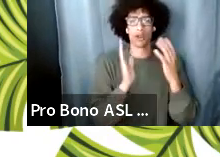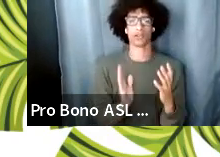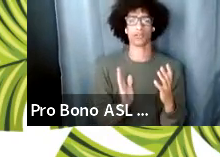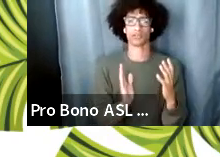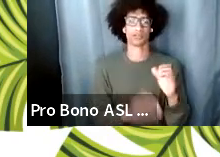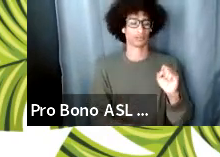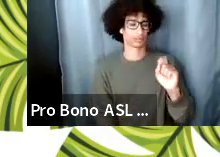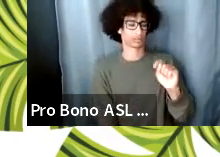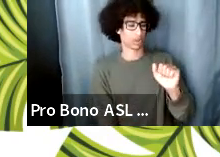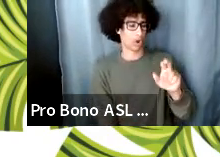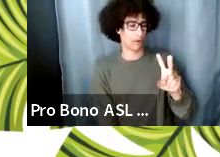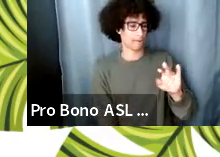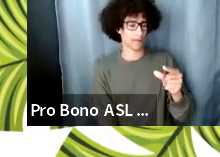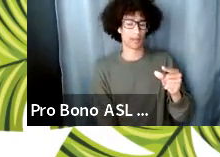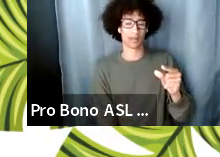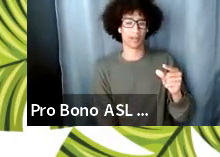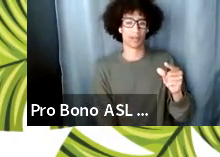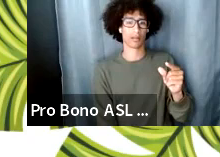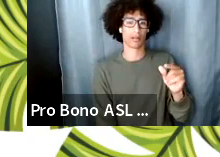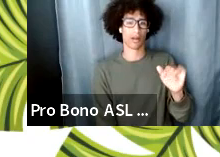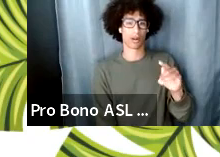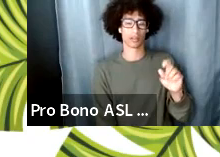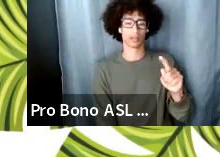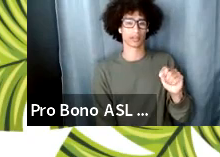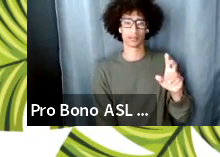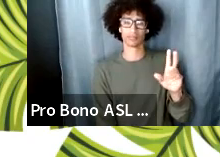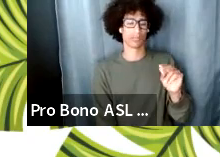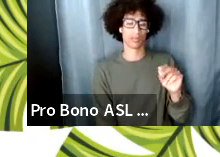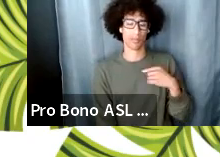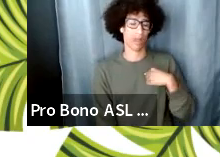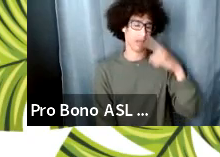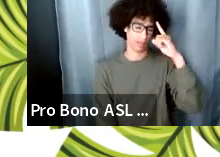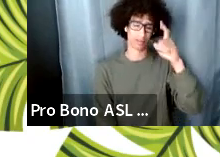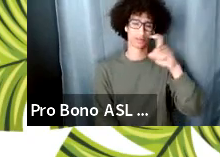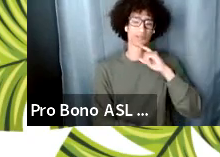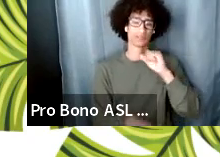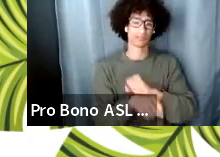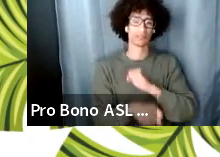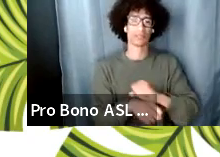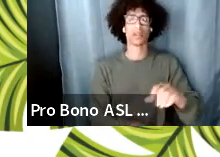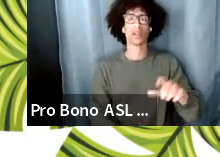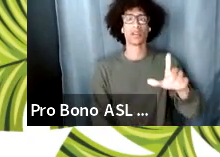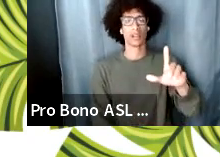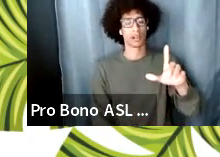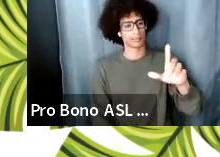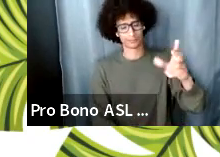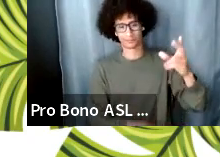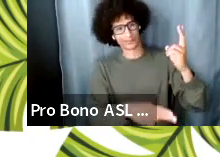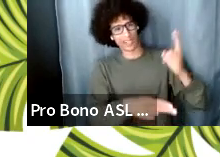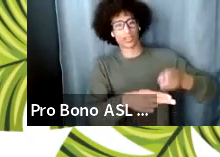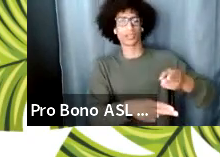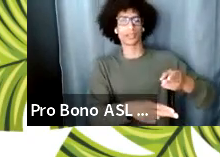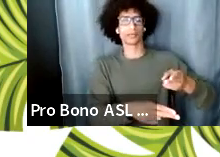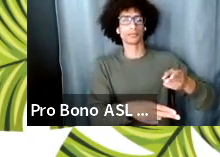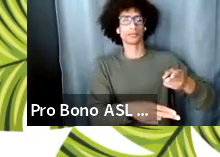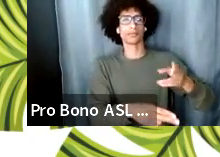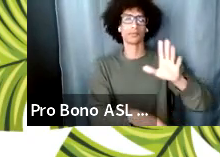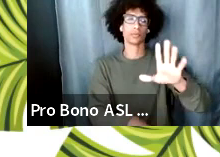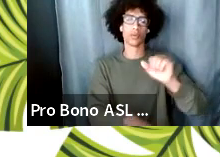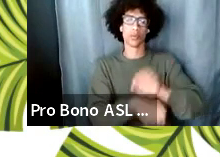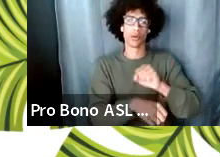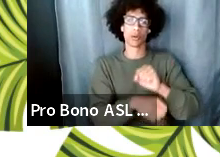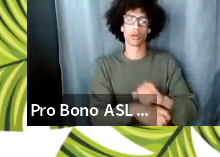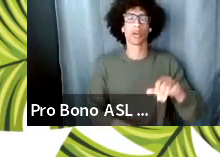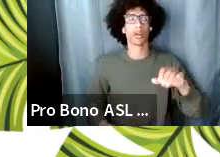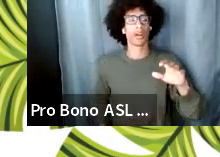i think you should always first legitimize your work yourself copyrighted i think that you should protect yourself from the irs